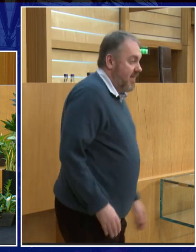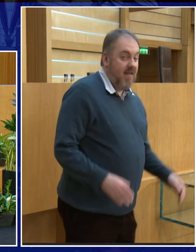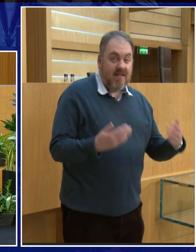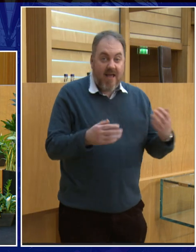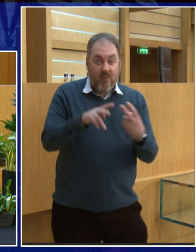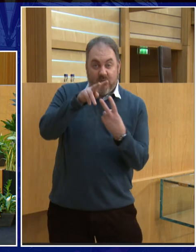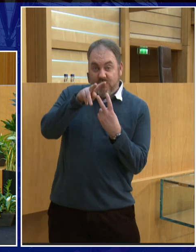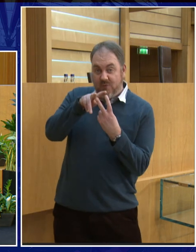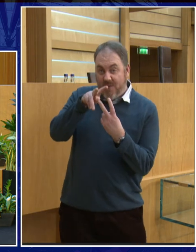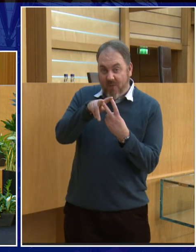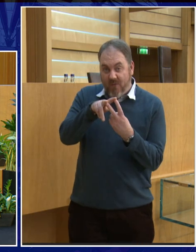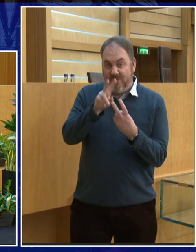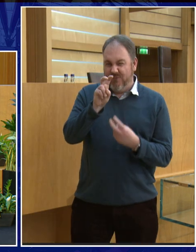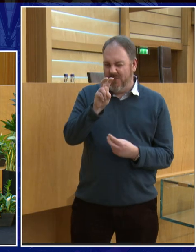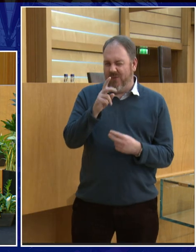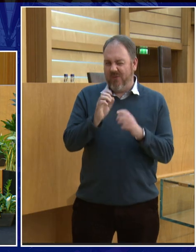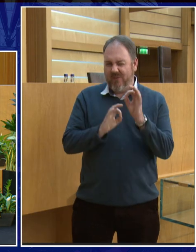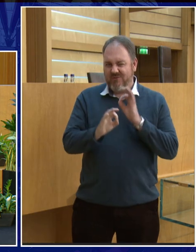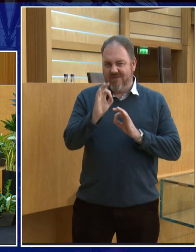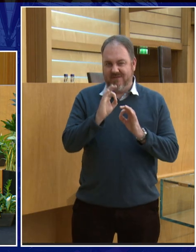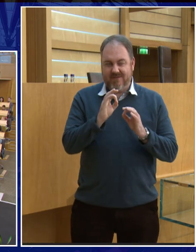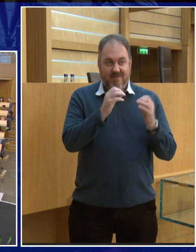a right lady in red